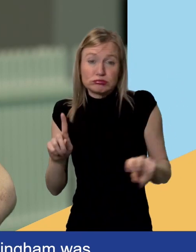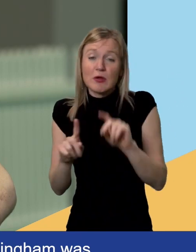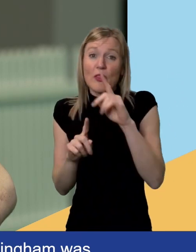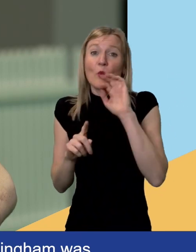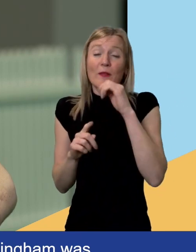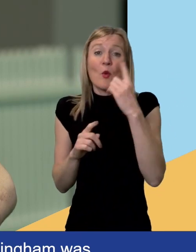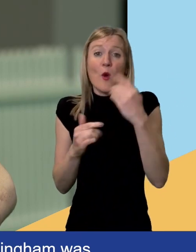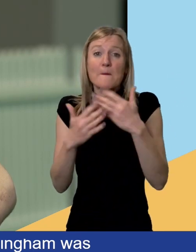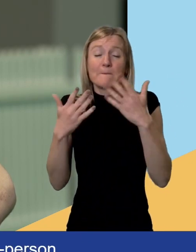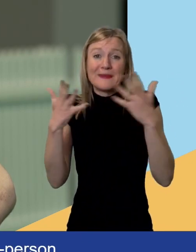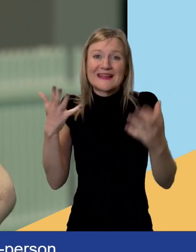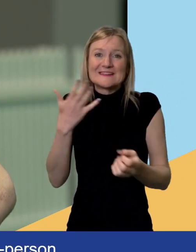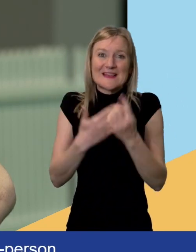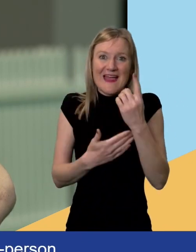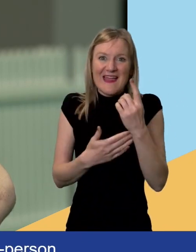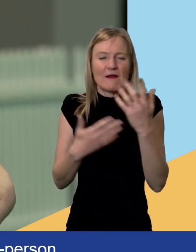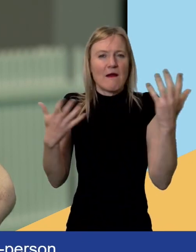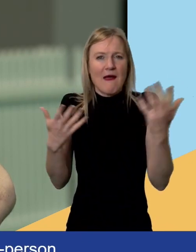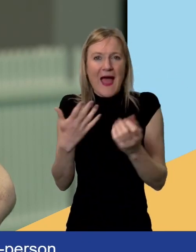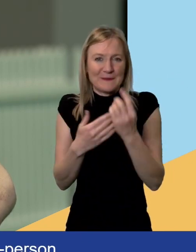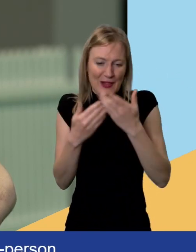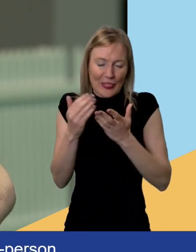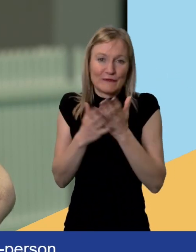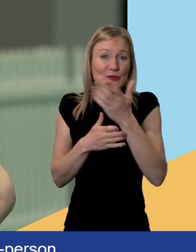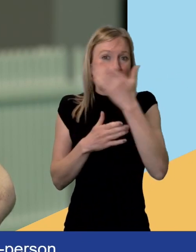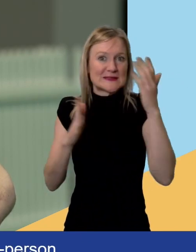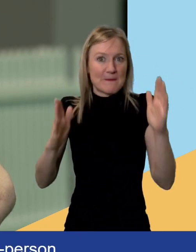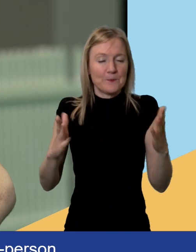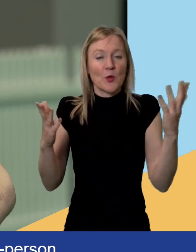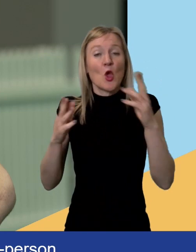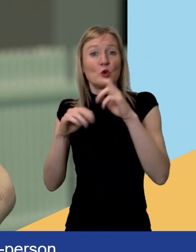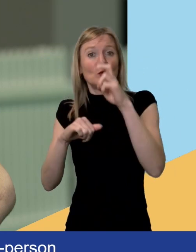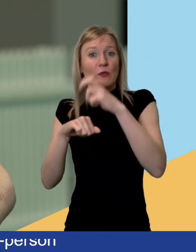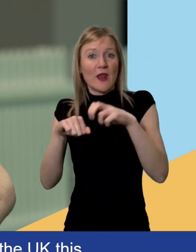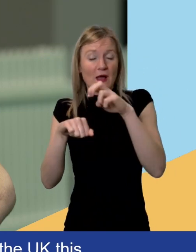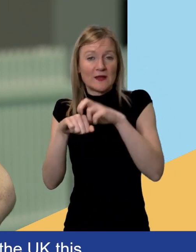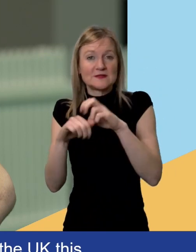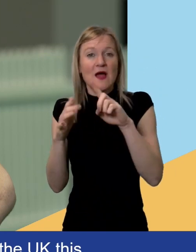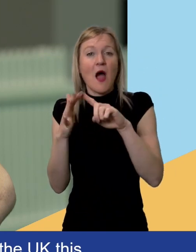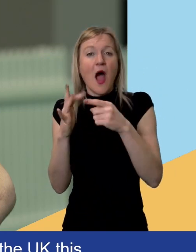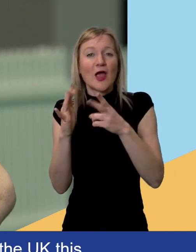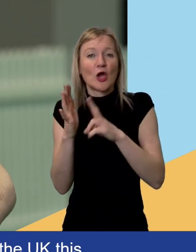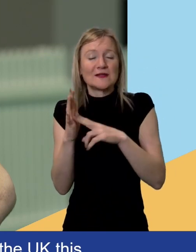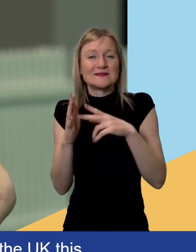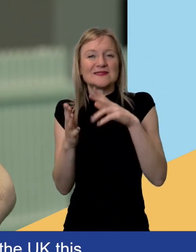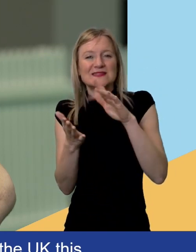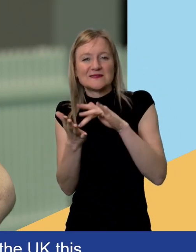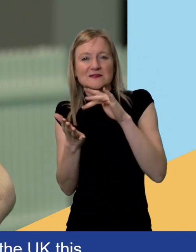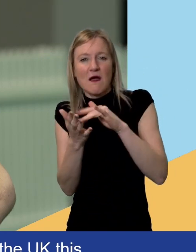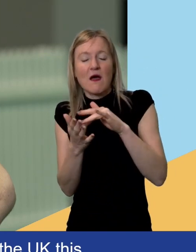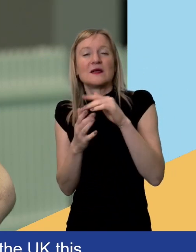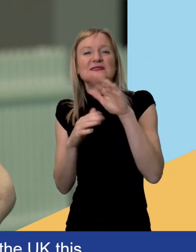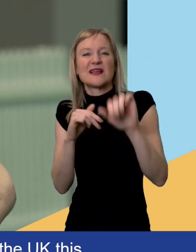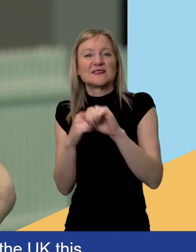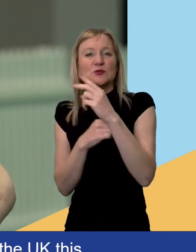day event taking place across the UK this summer. We'll be in Northern Ireland at the Icon Centre on Saturday the 24th of